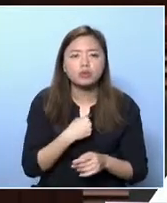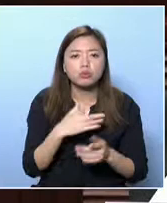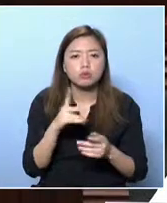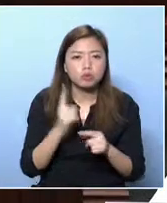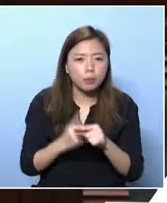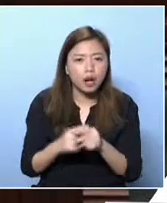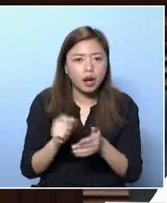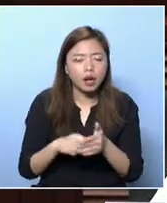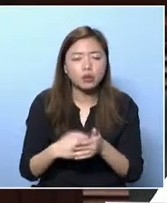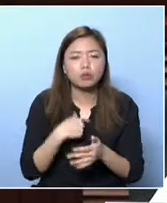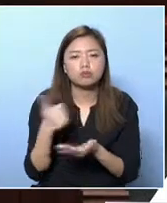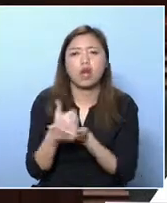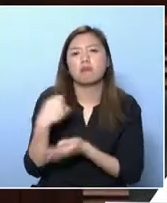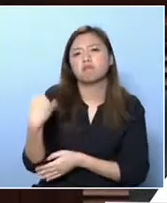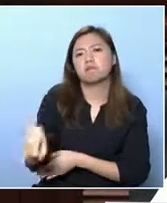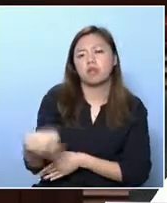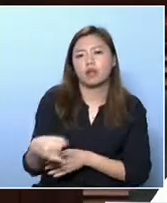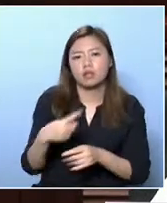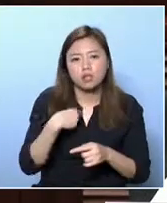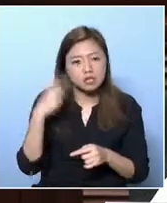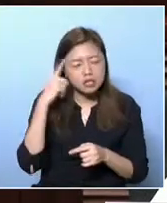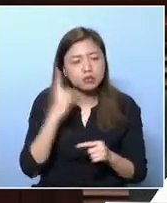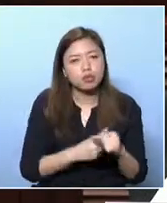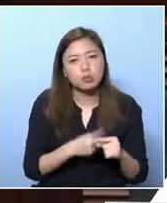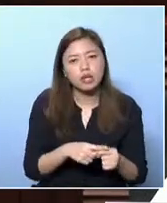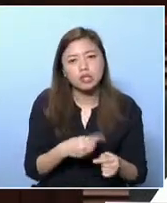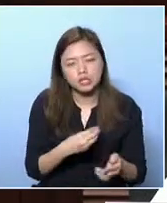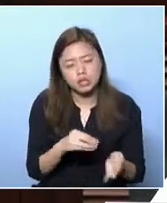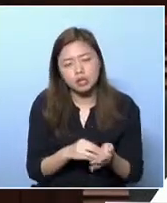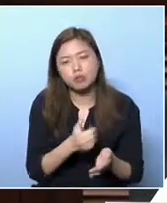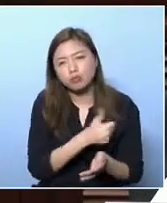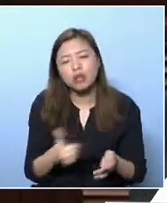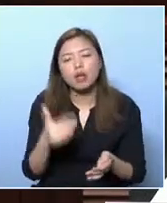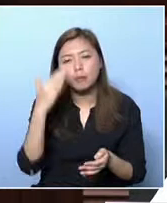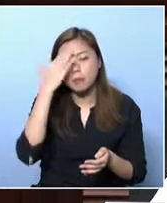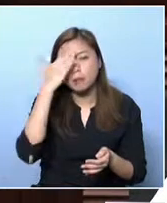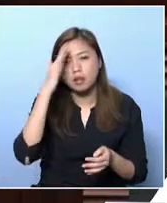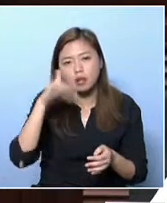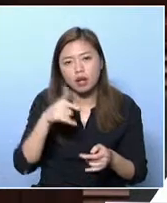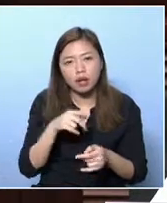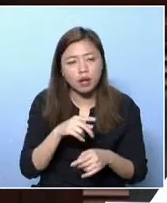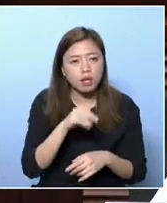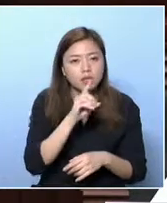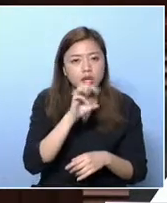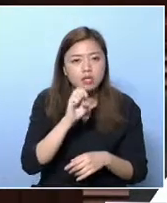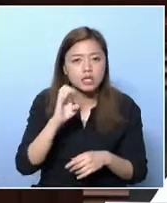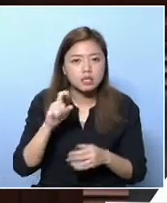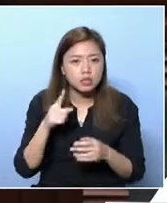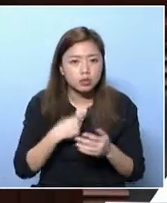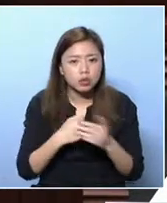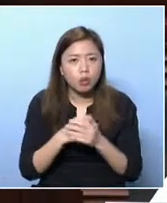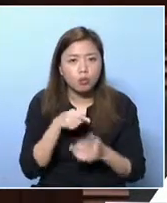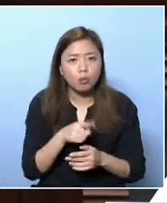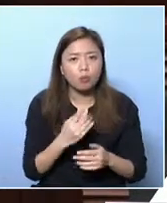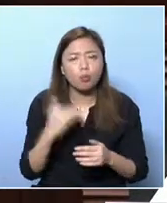they are excluded. They are not accepted. We understand that